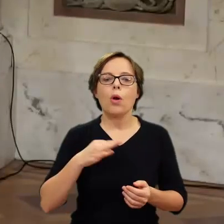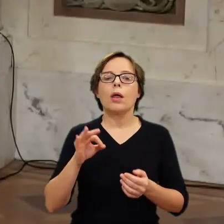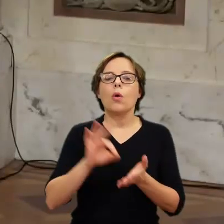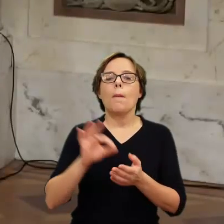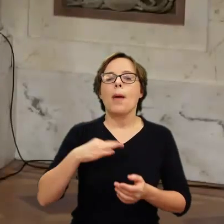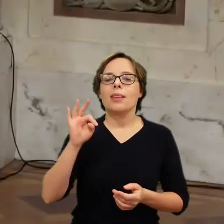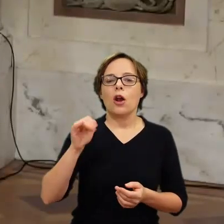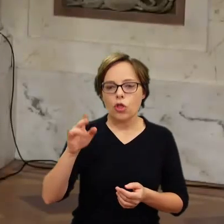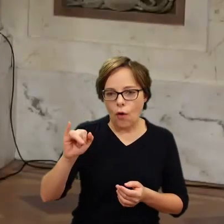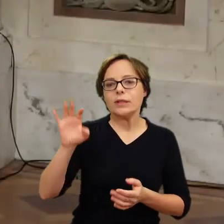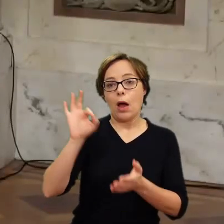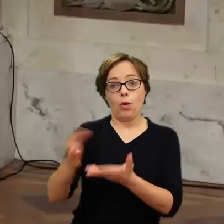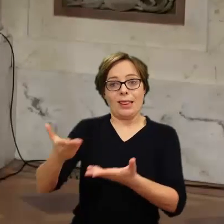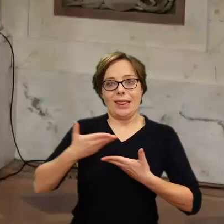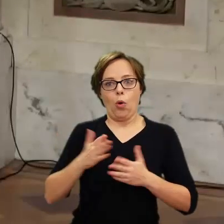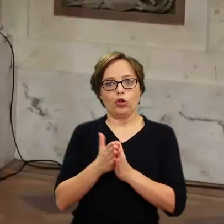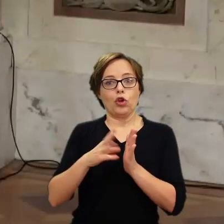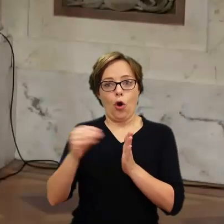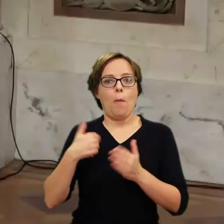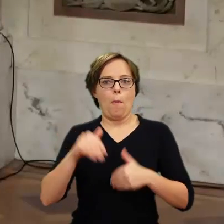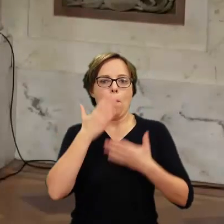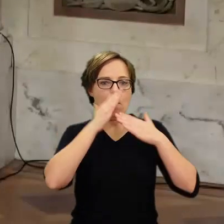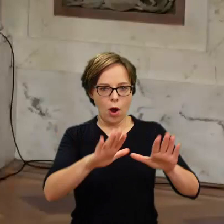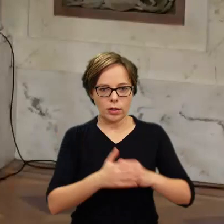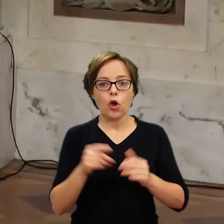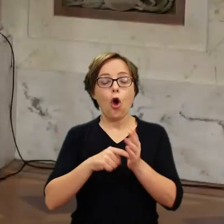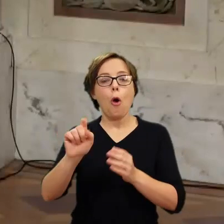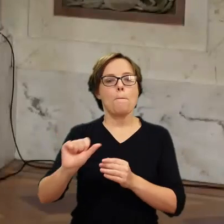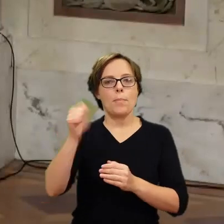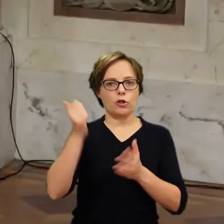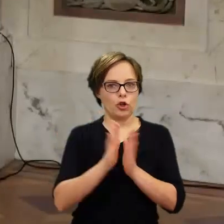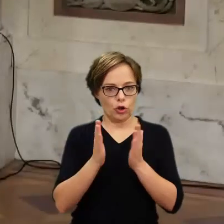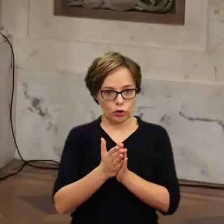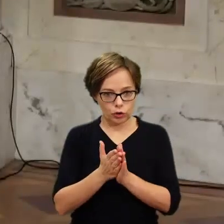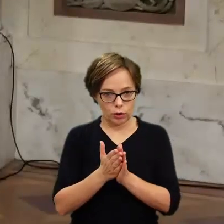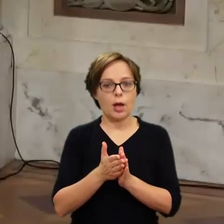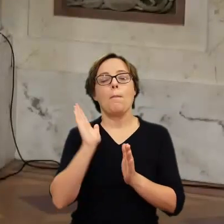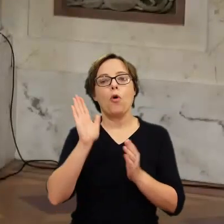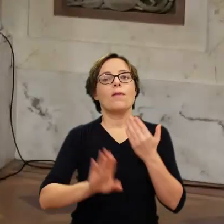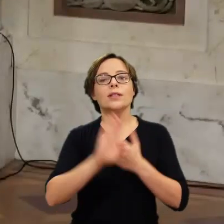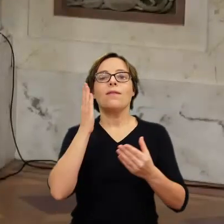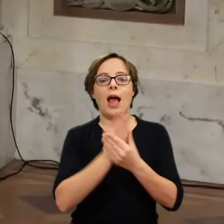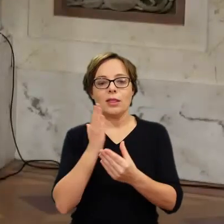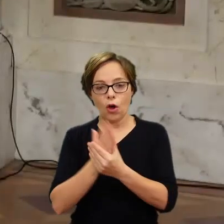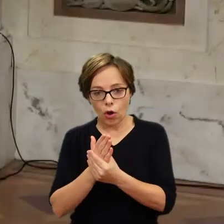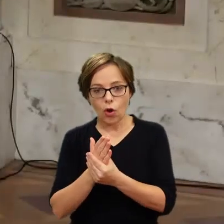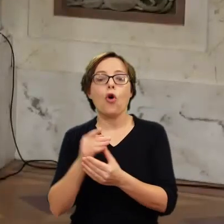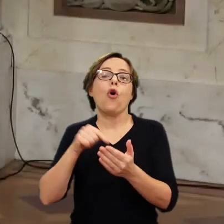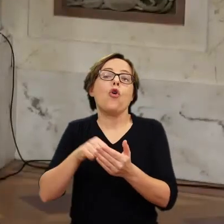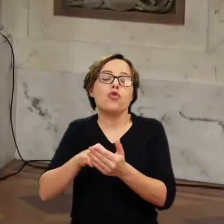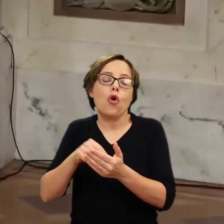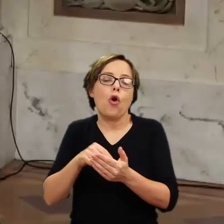to give me a copy so I can promote it. This is the first book that came out and the catalogue of the exhibition here is a revised,